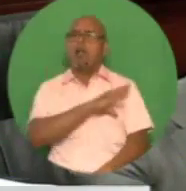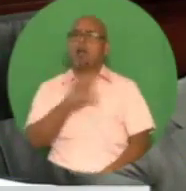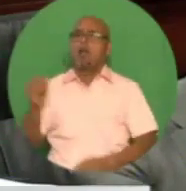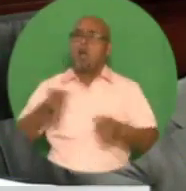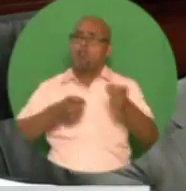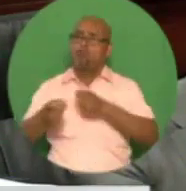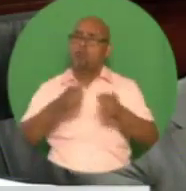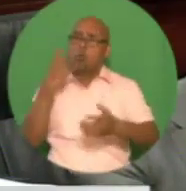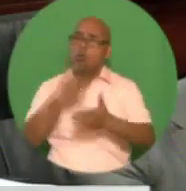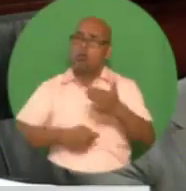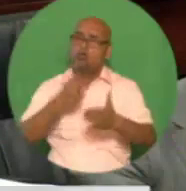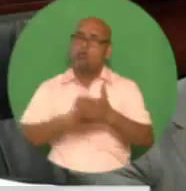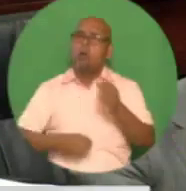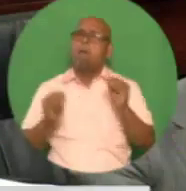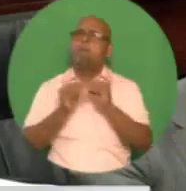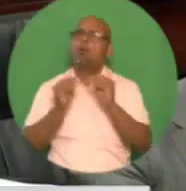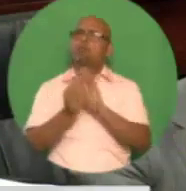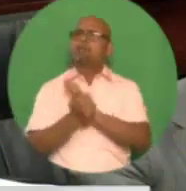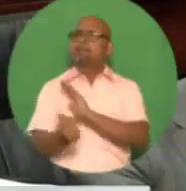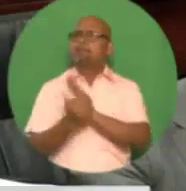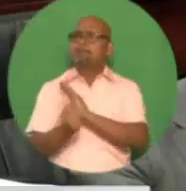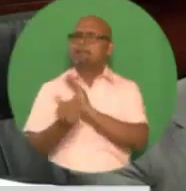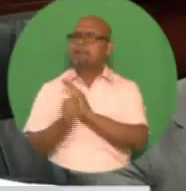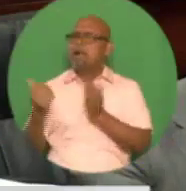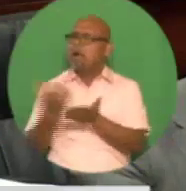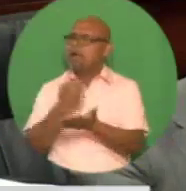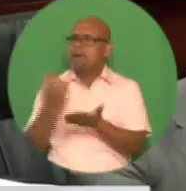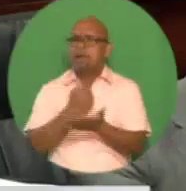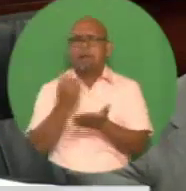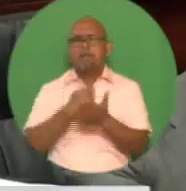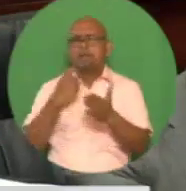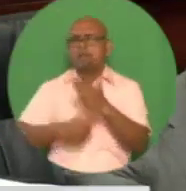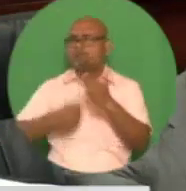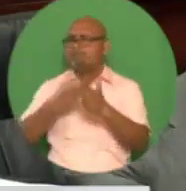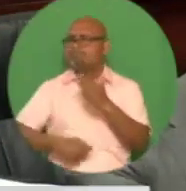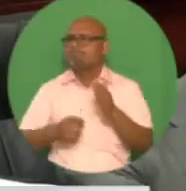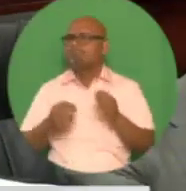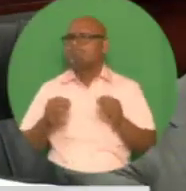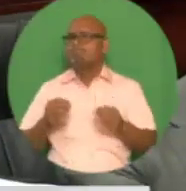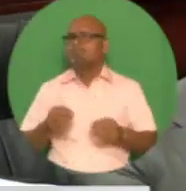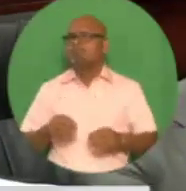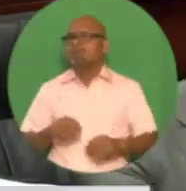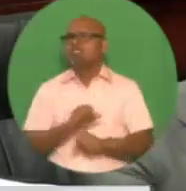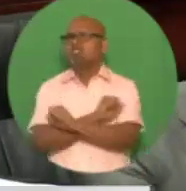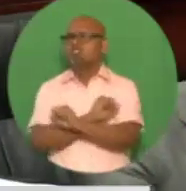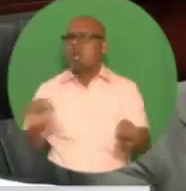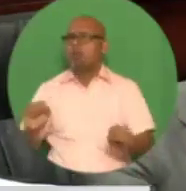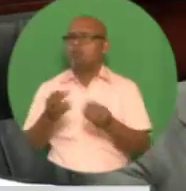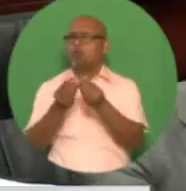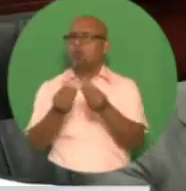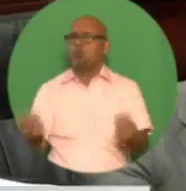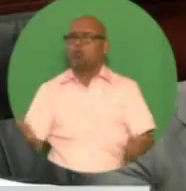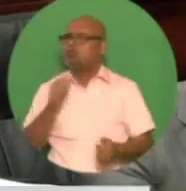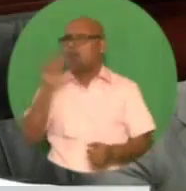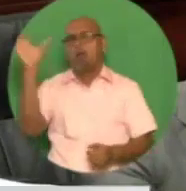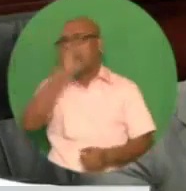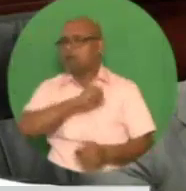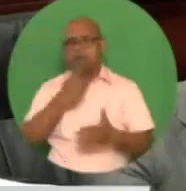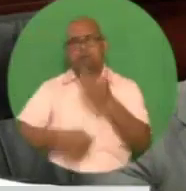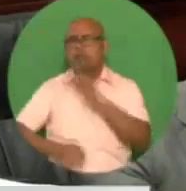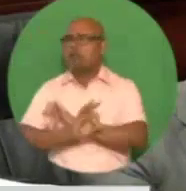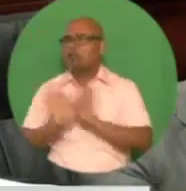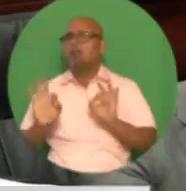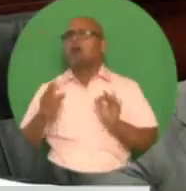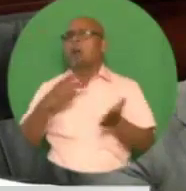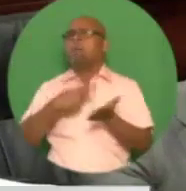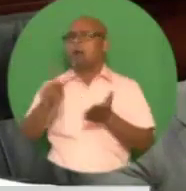with greater efficiency in domestic tax mobilization. We would witness the full benefits of this reform in 2020 in the context of